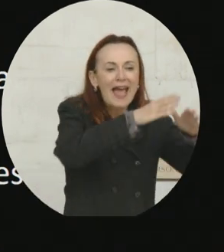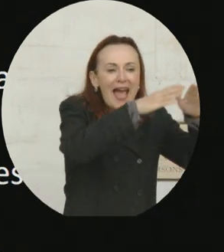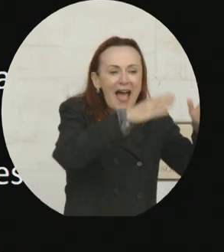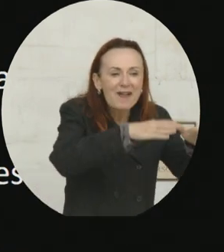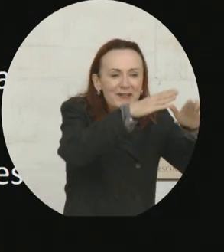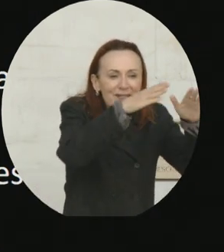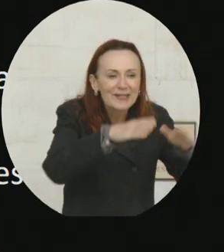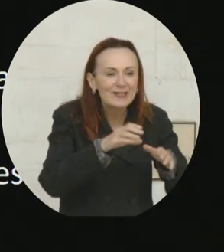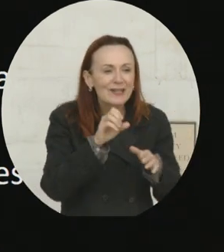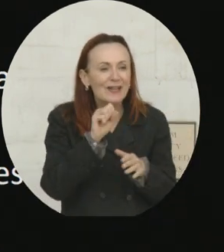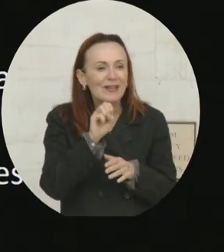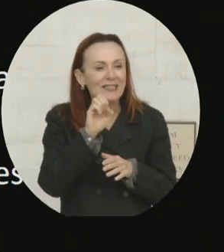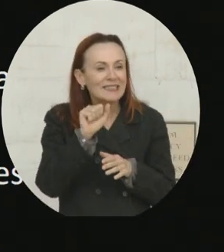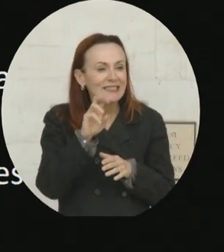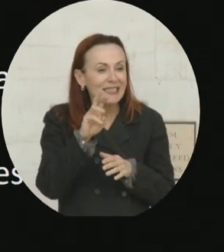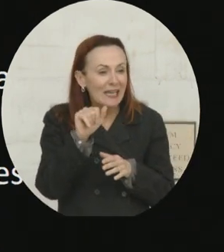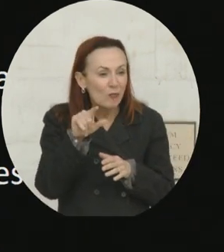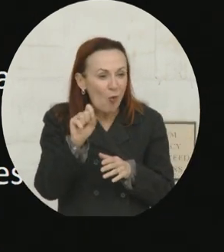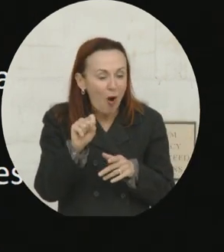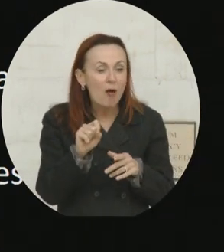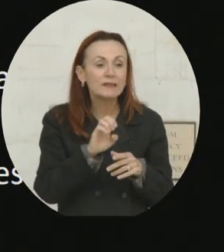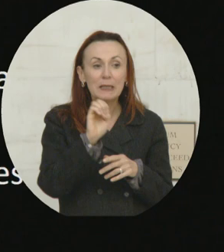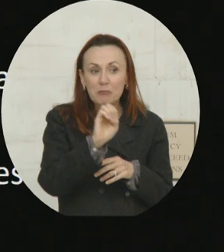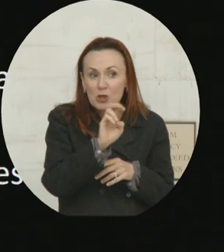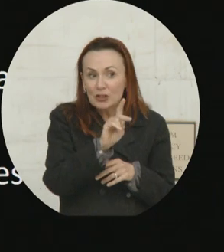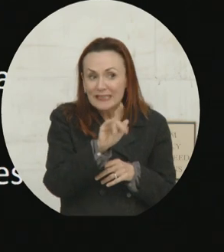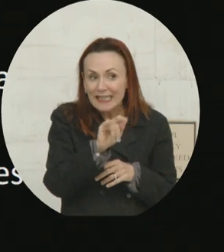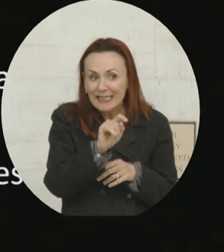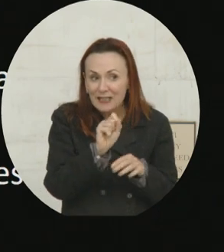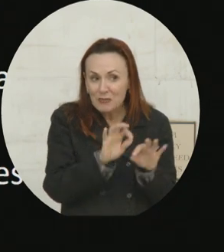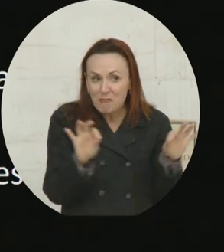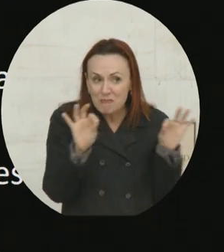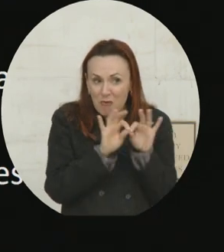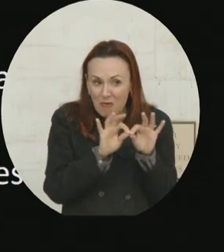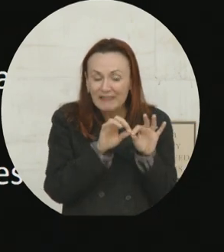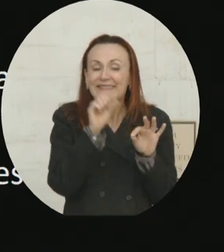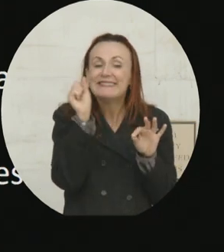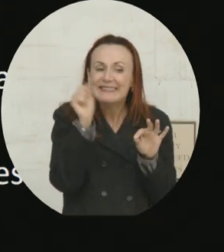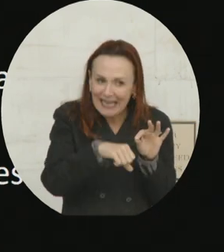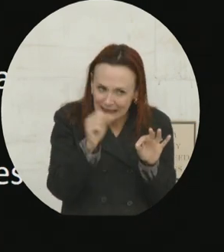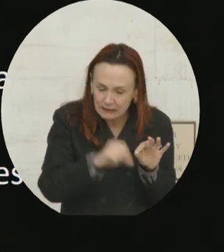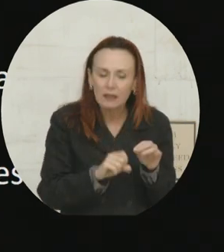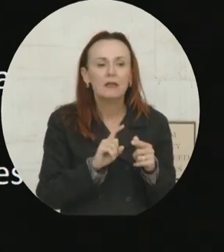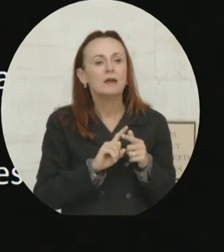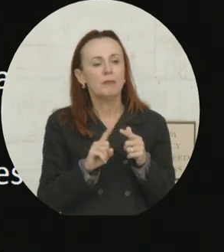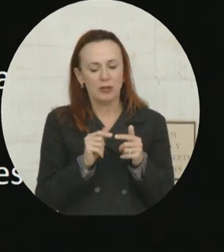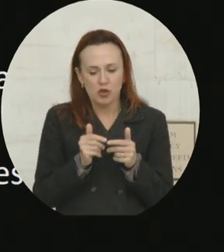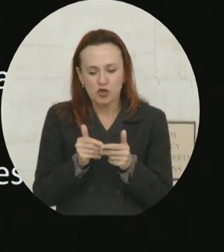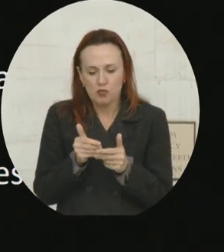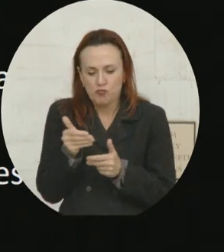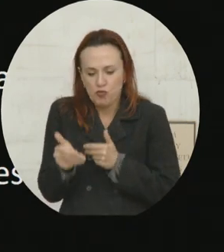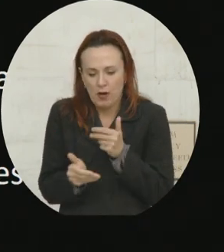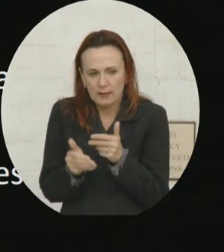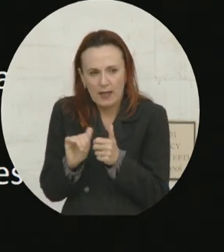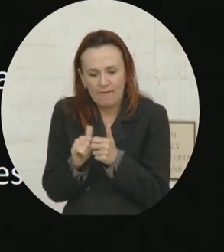emergency kits, and those are very important. But more important, I would argue, in the processes of getting through disaster and then bouncing back